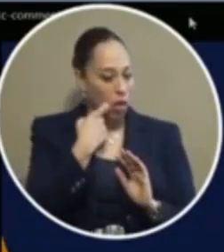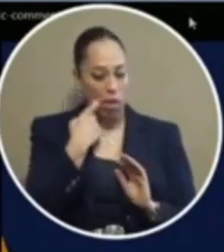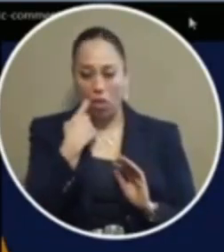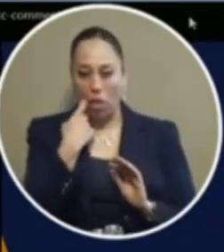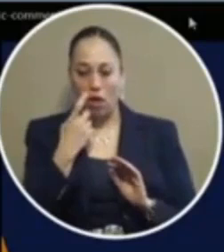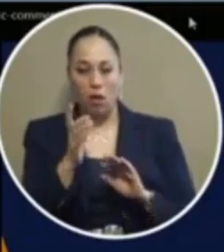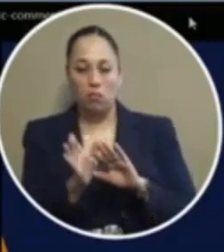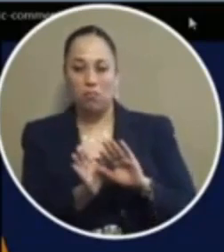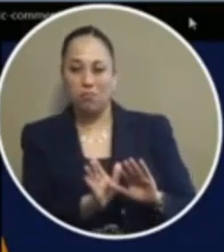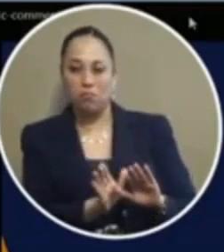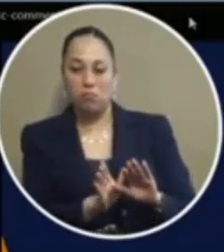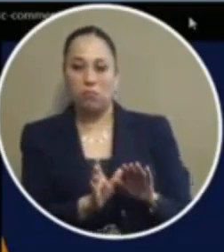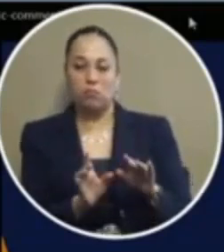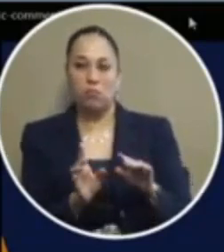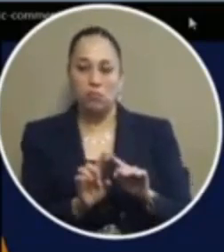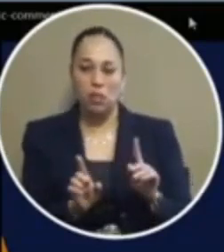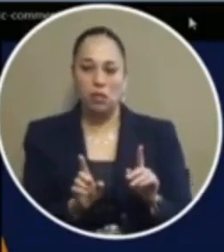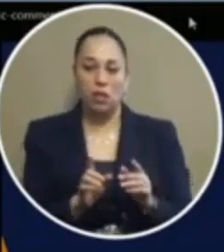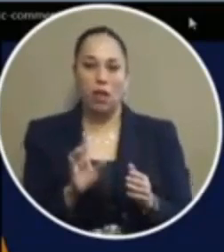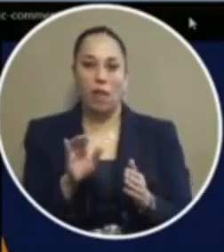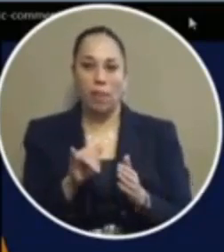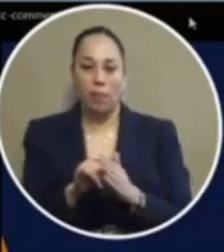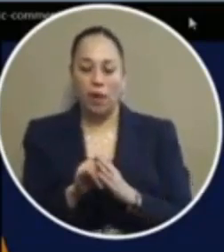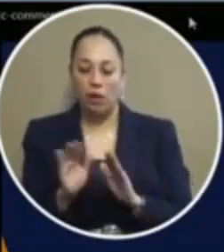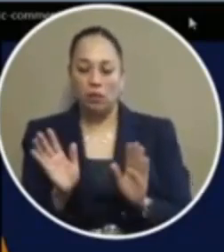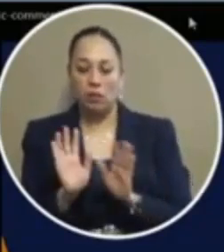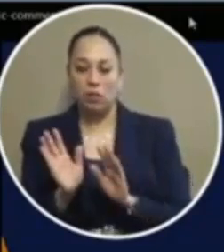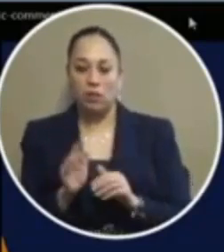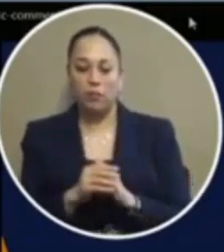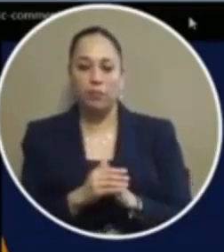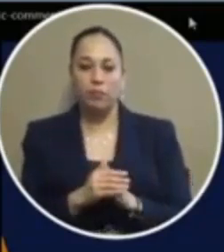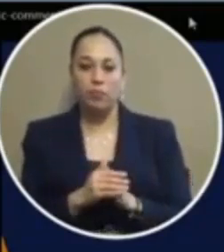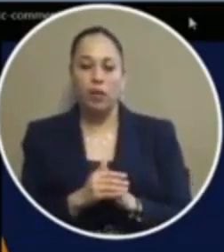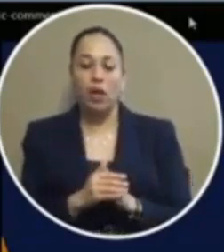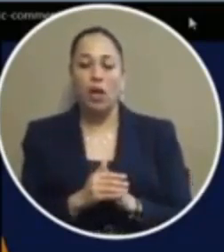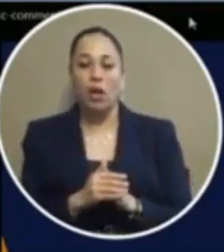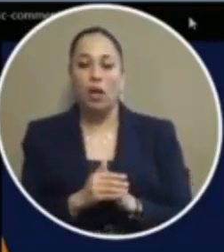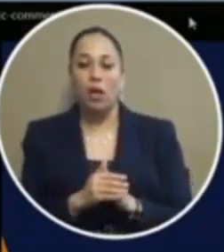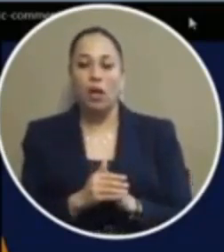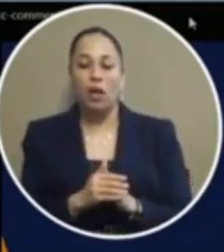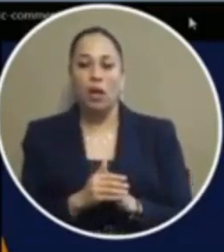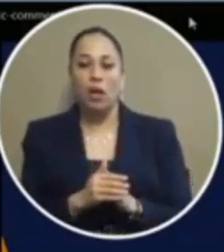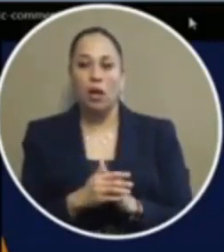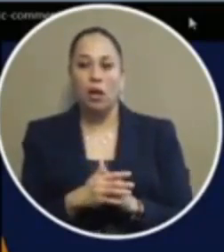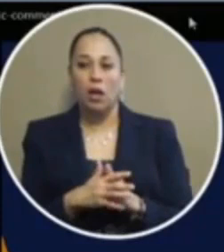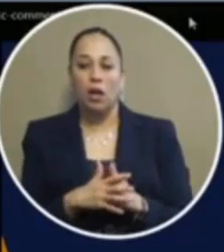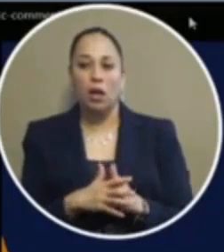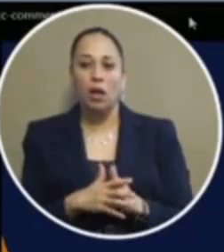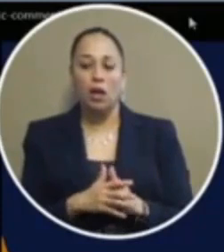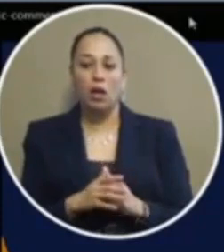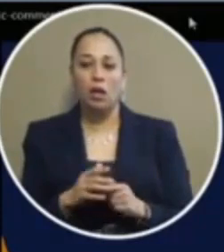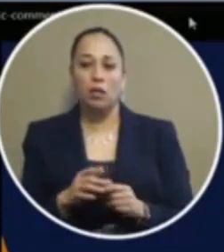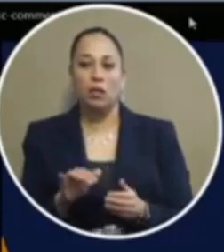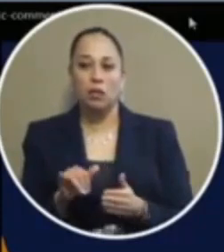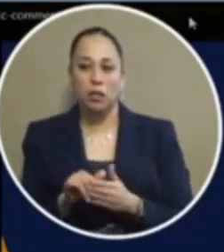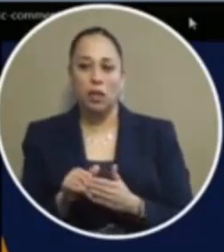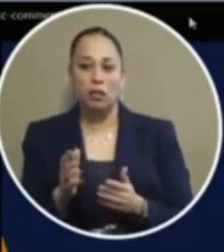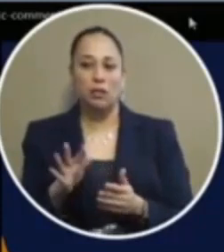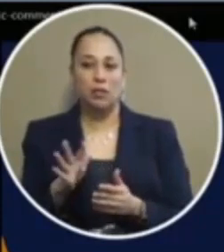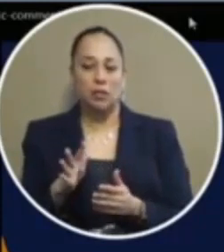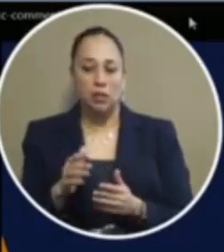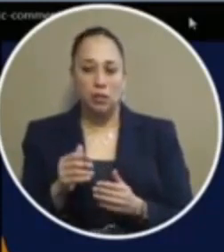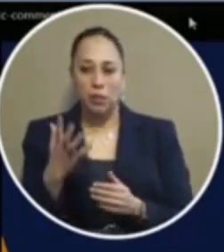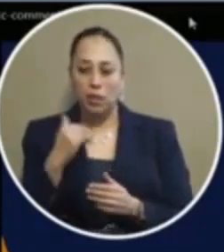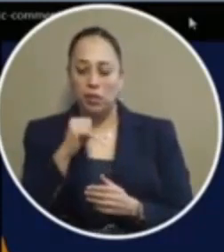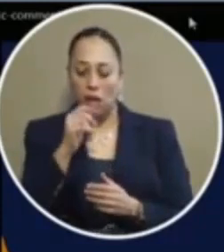you know take these things to go ahead and you know go about my daily routine i it kind of it kind of hurts me because you know i don't